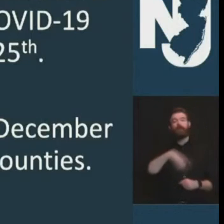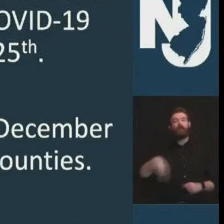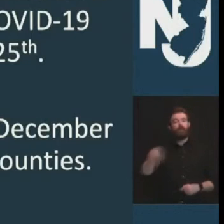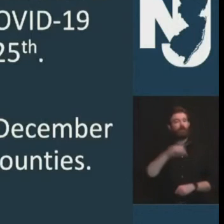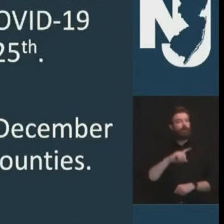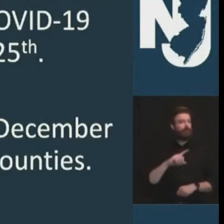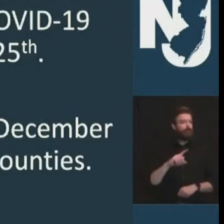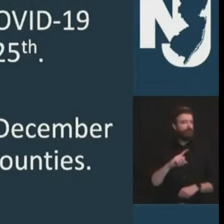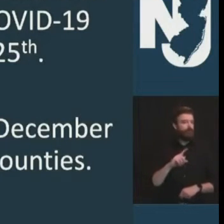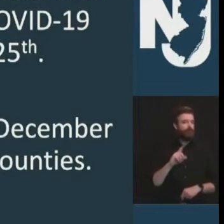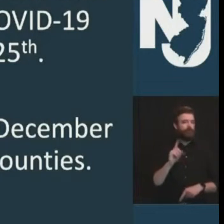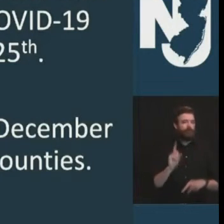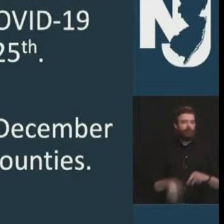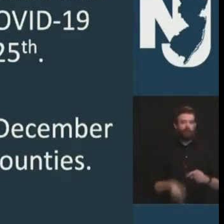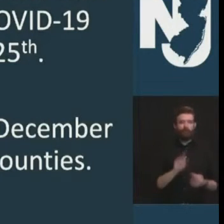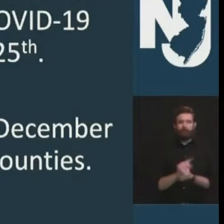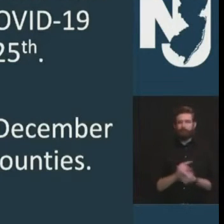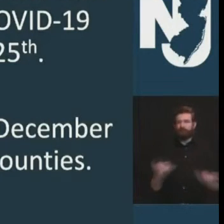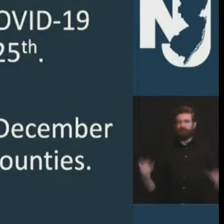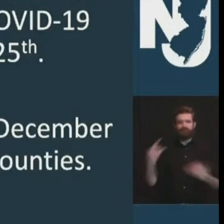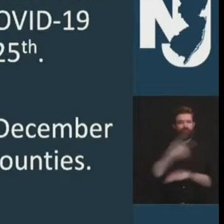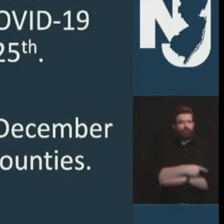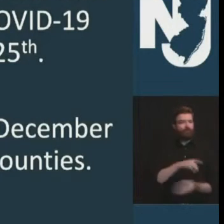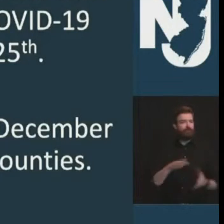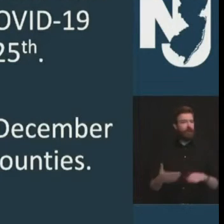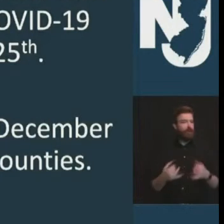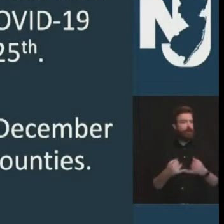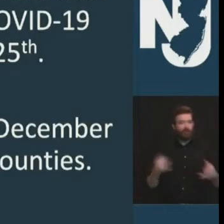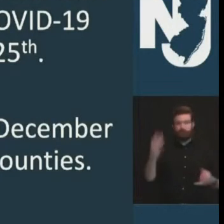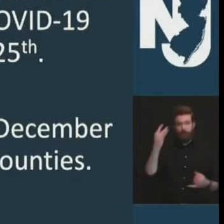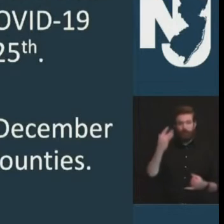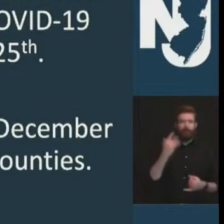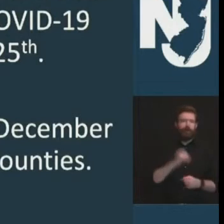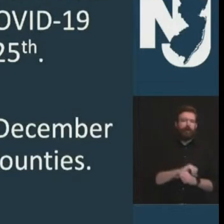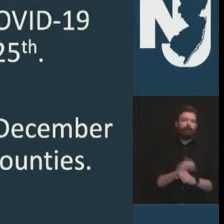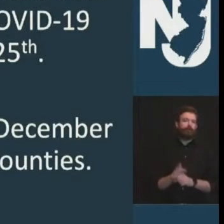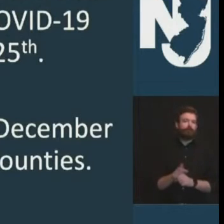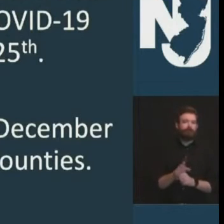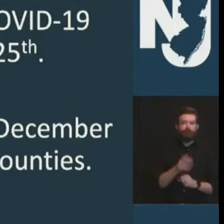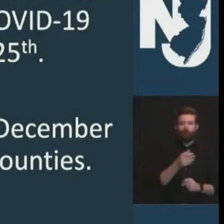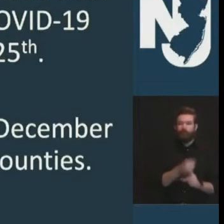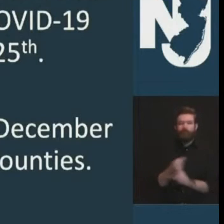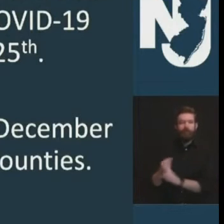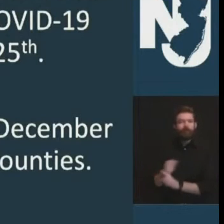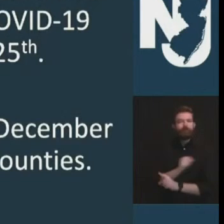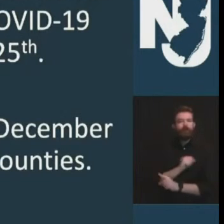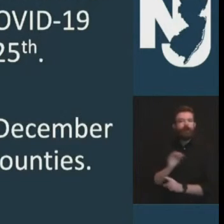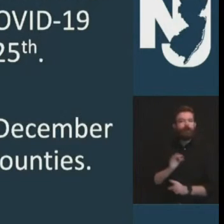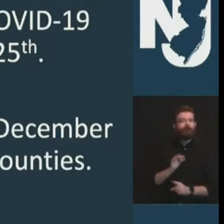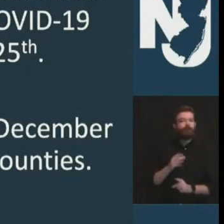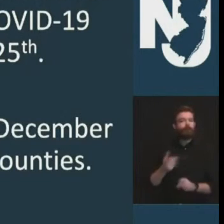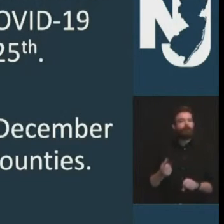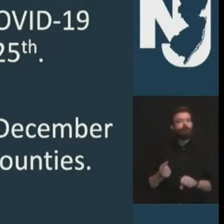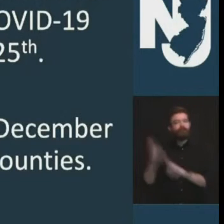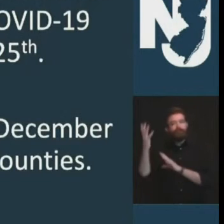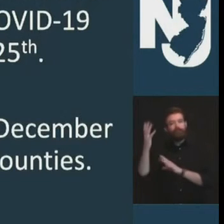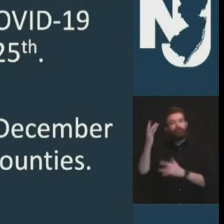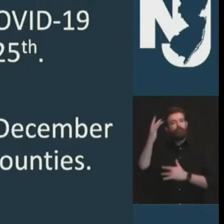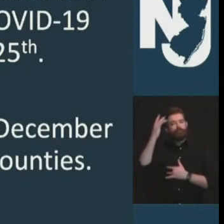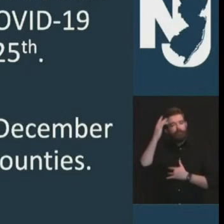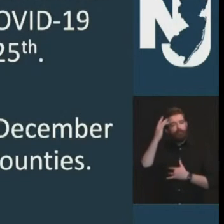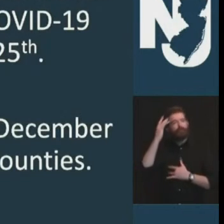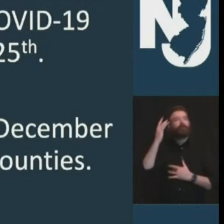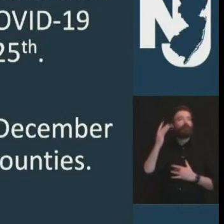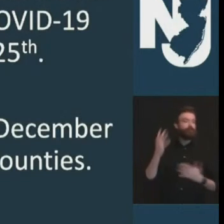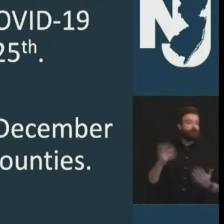on their board of elections staff and facilities for those counties two counties ocean and salem qualify for